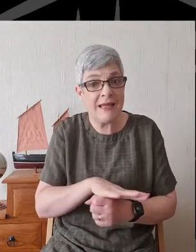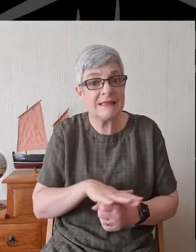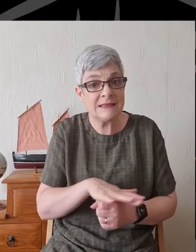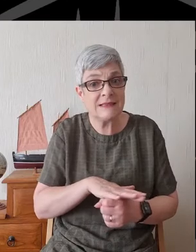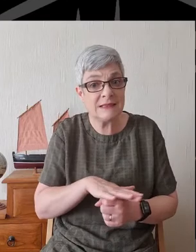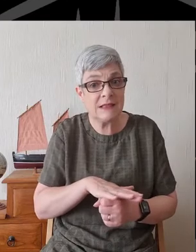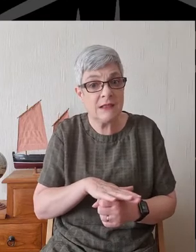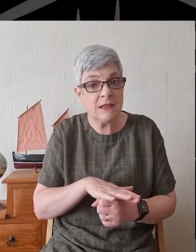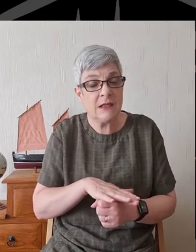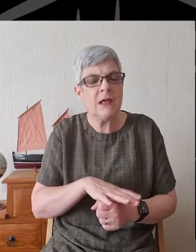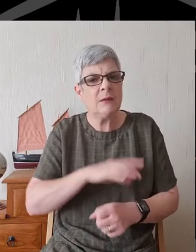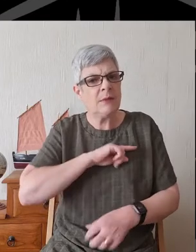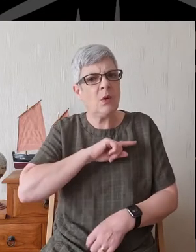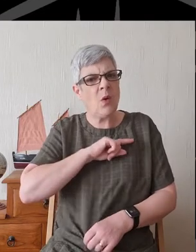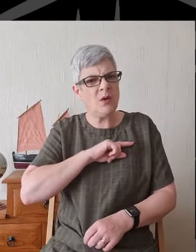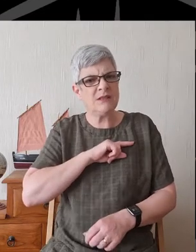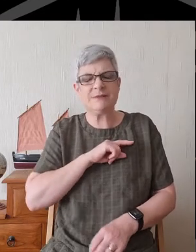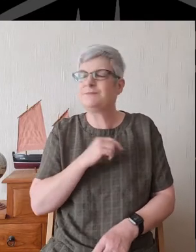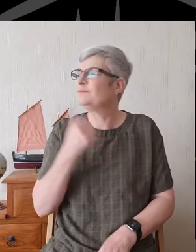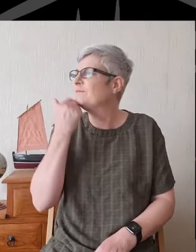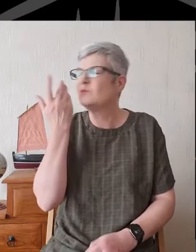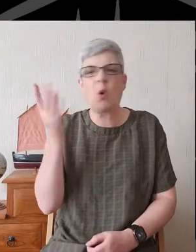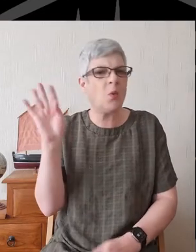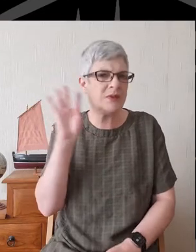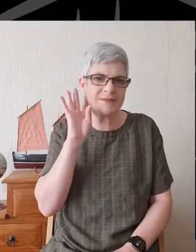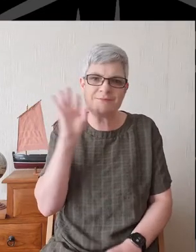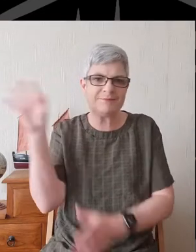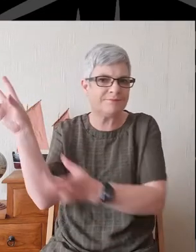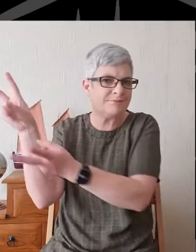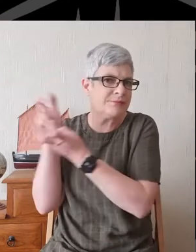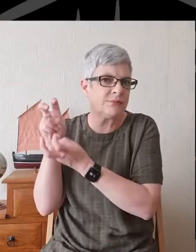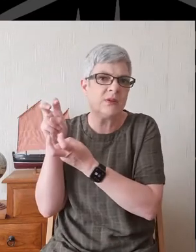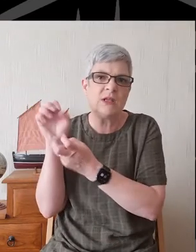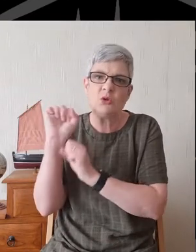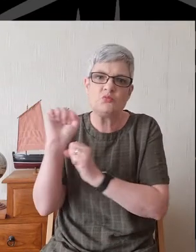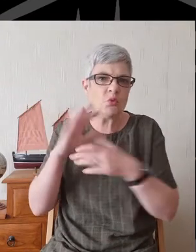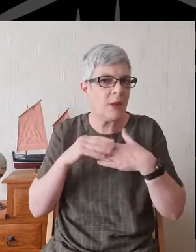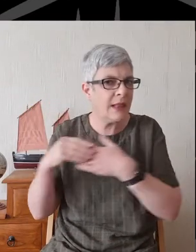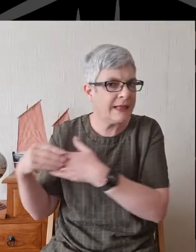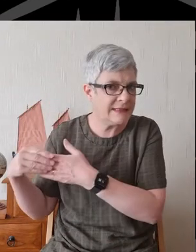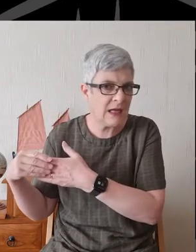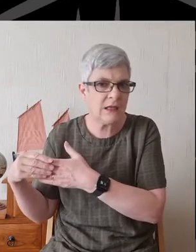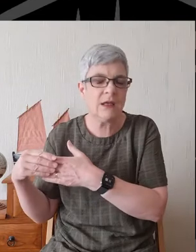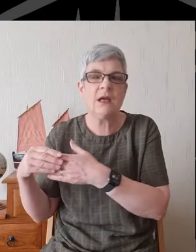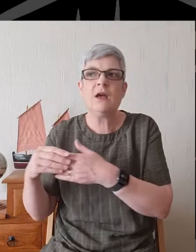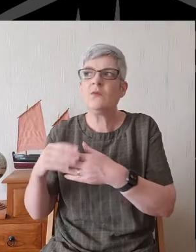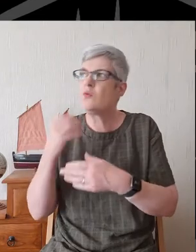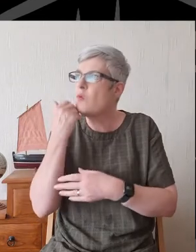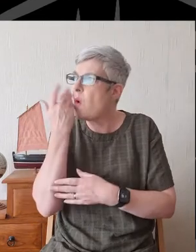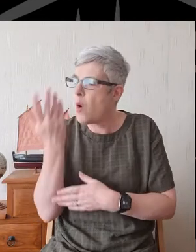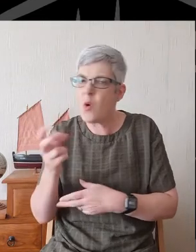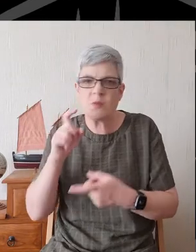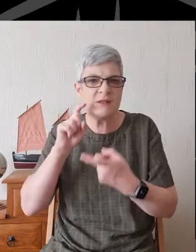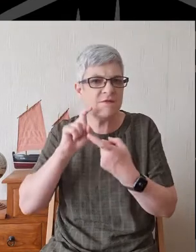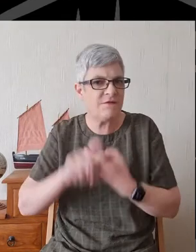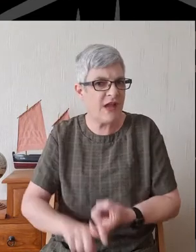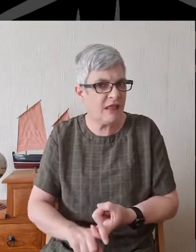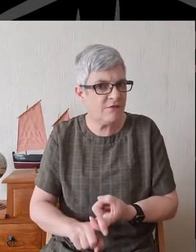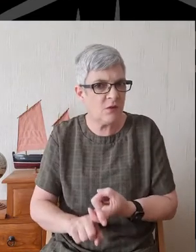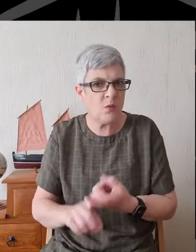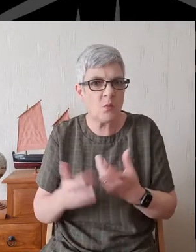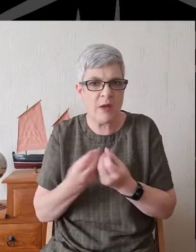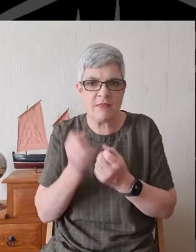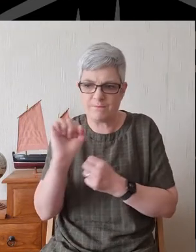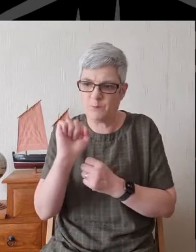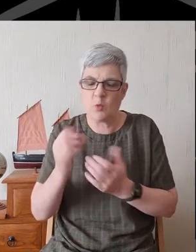For we've not always listened to your leading. We've not always been faithful with the gifts that you've given